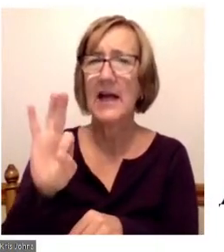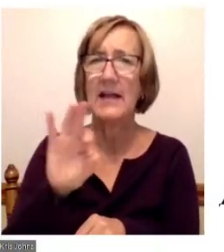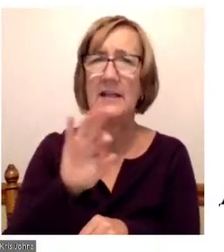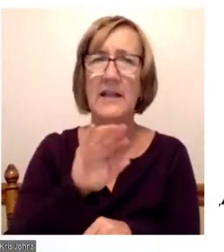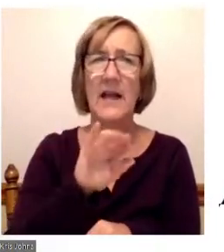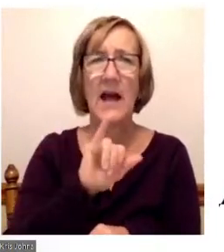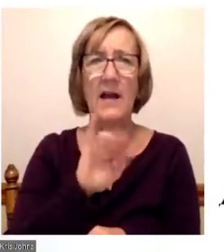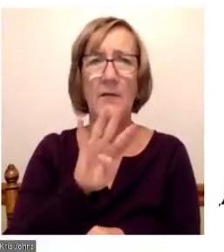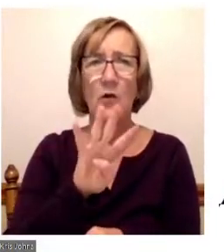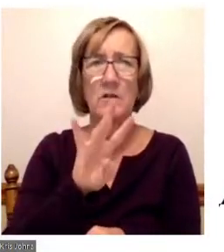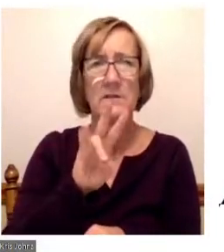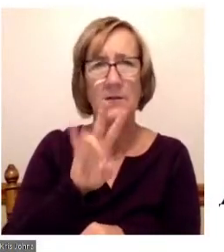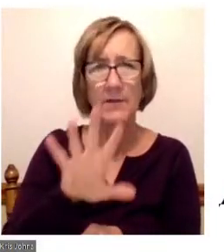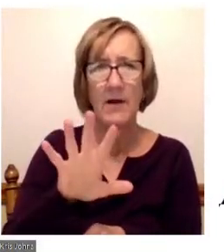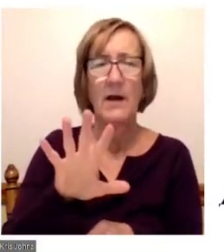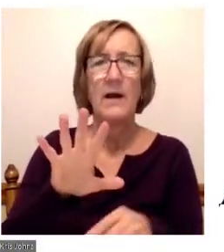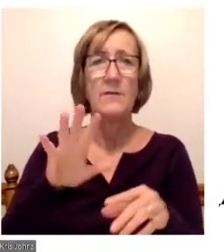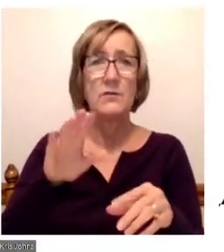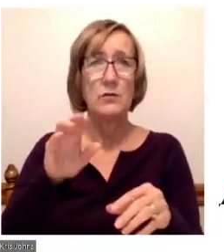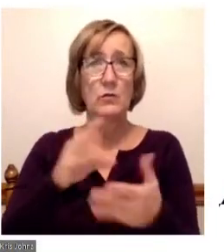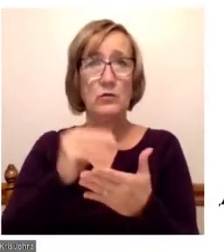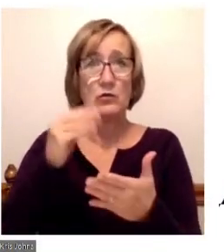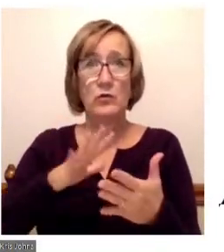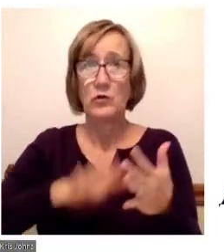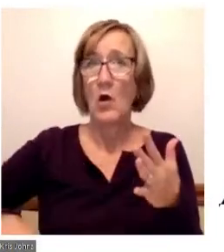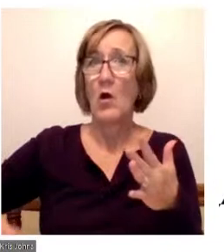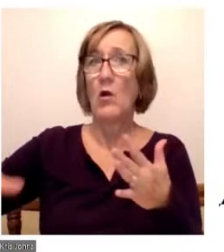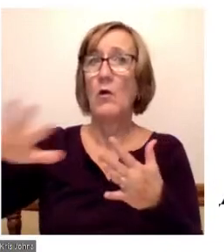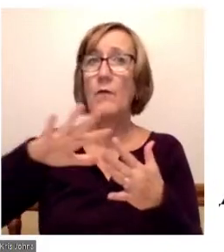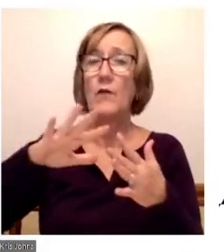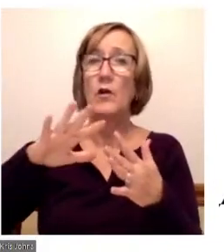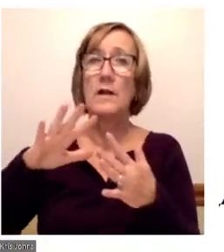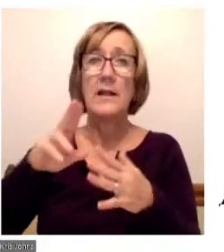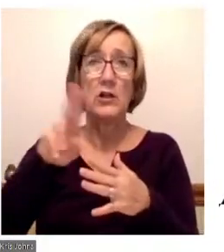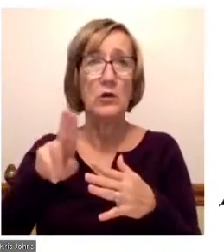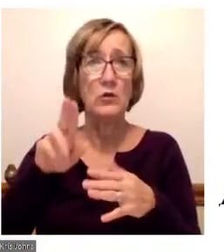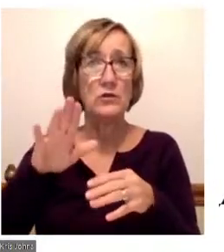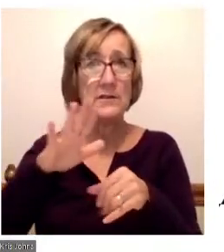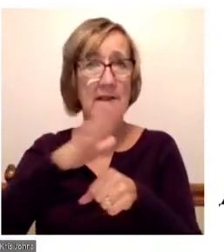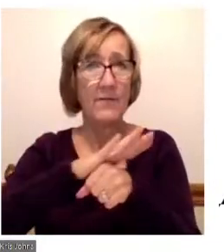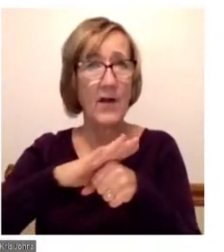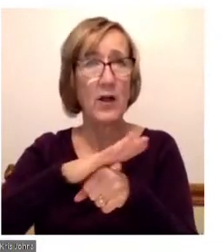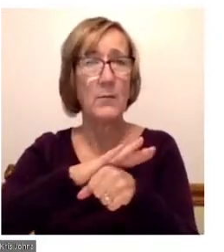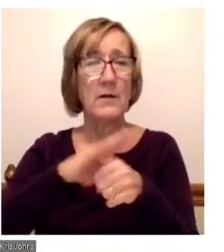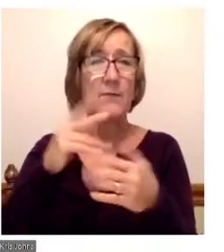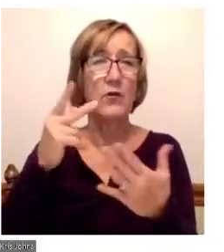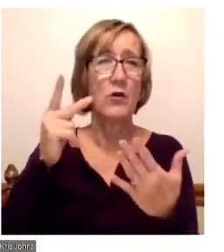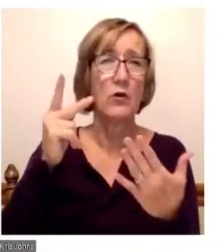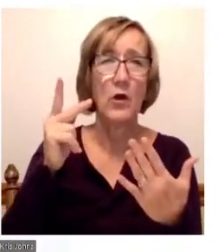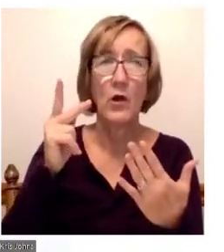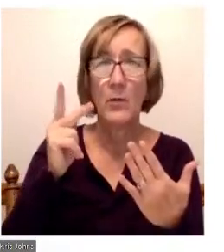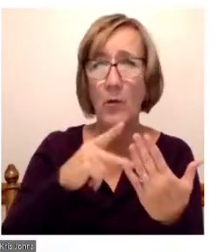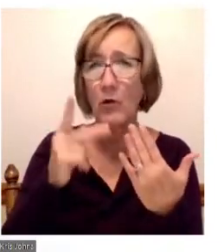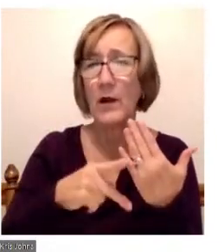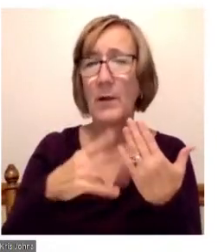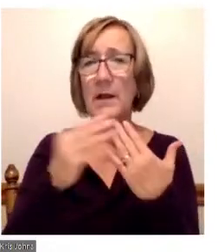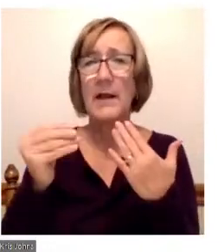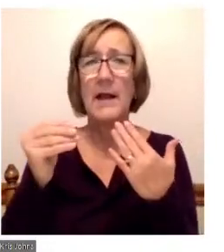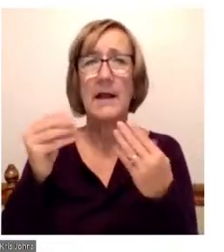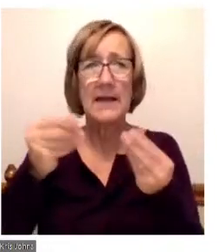their area to use the existing environment for programming and also to access campus resources.